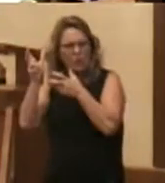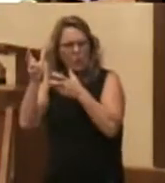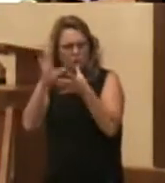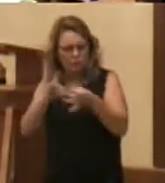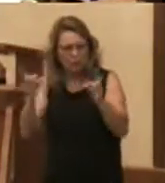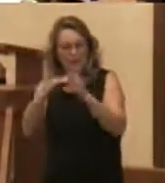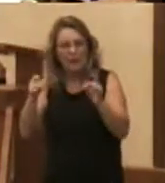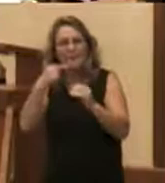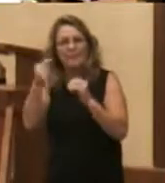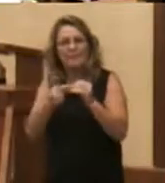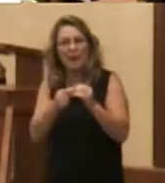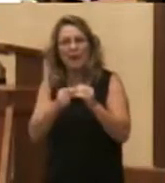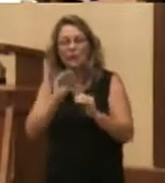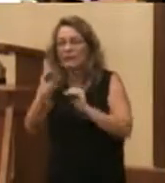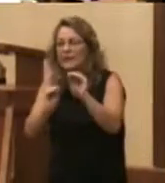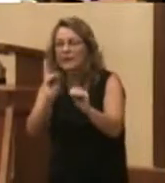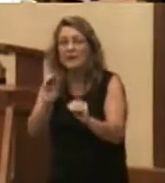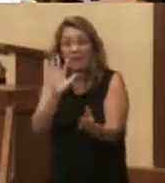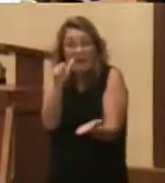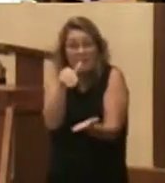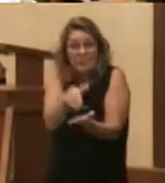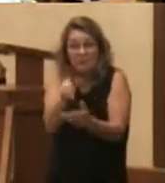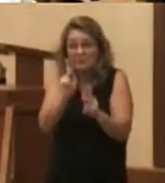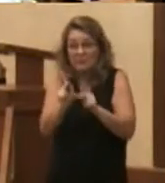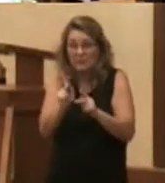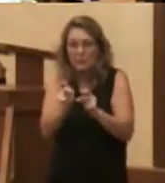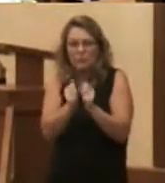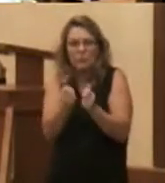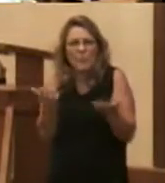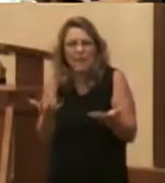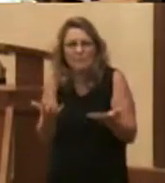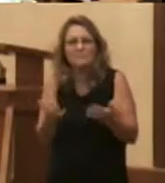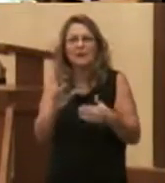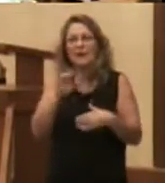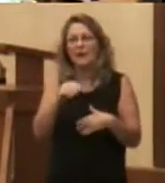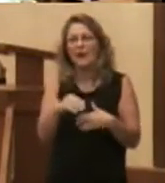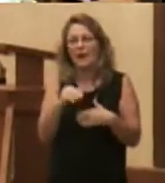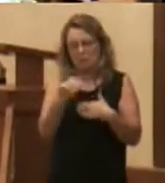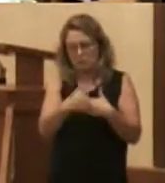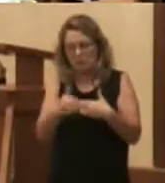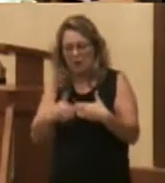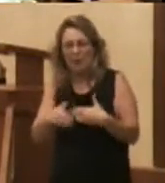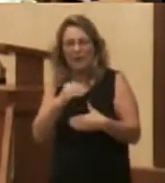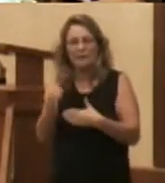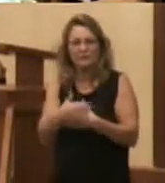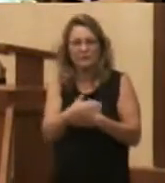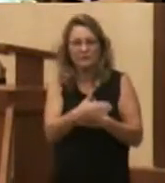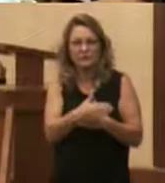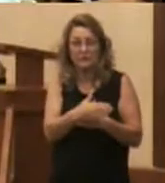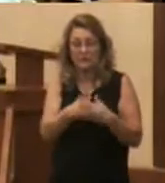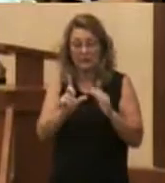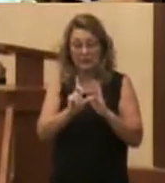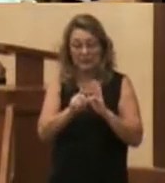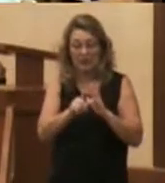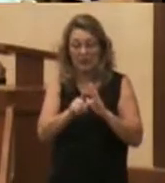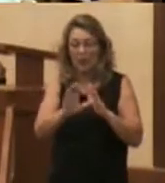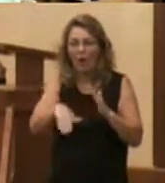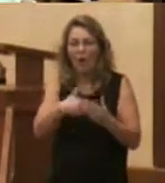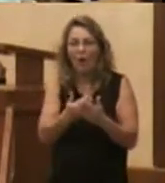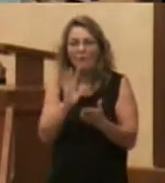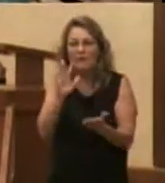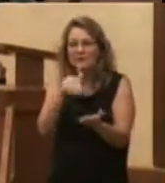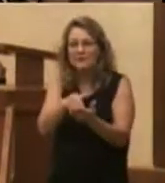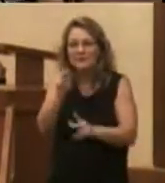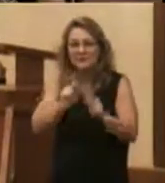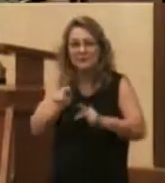with only a few loaves of bread and a couple of fish. And at the end it said all of them were filled up. So I